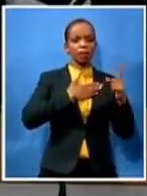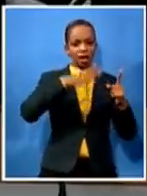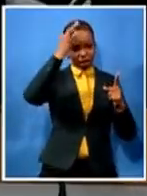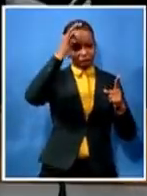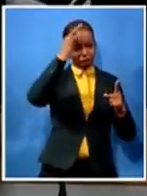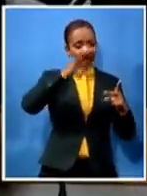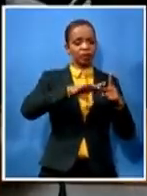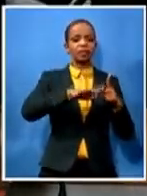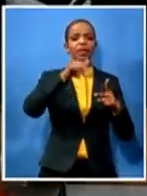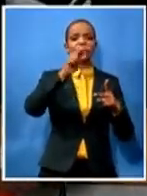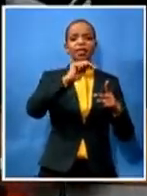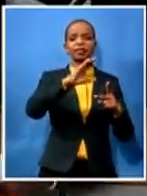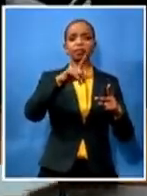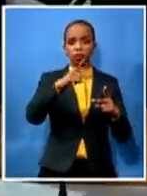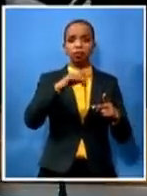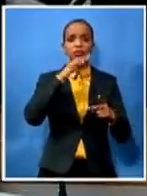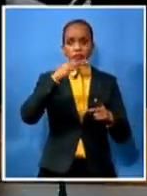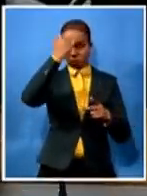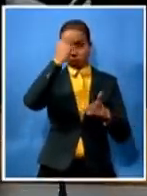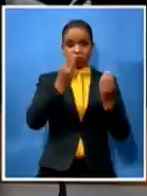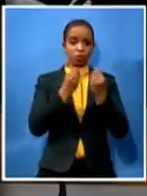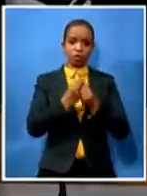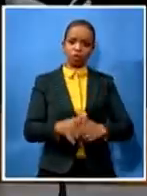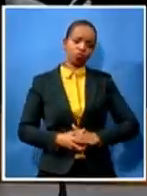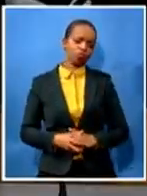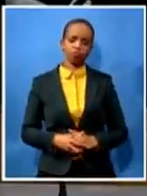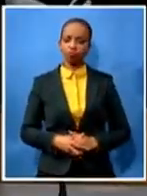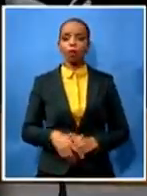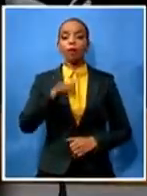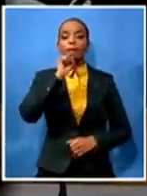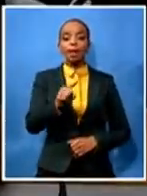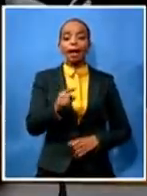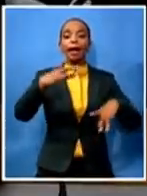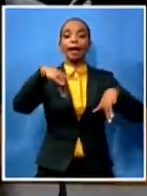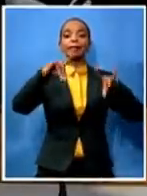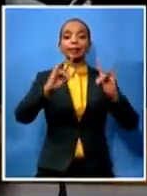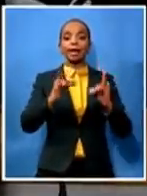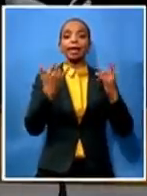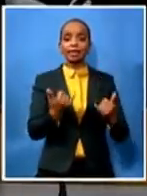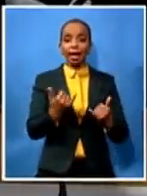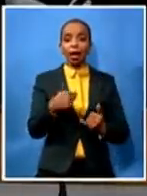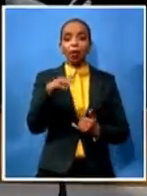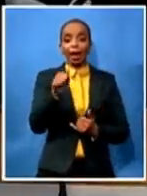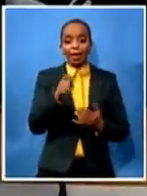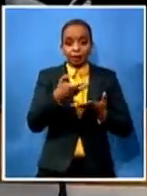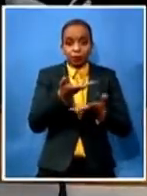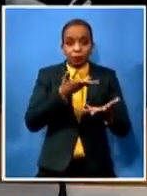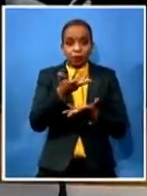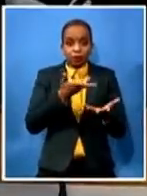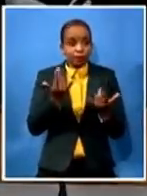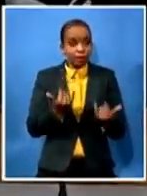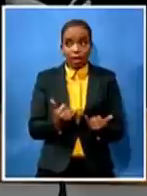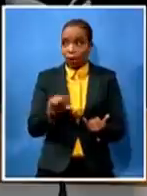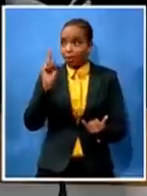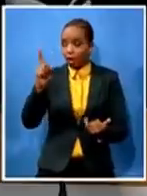that's why even chair as we speak they did not only support campaigns or programs where i was involved